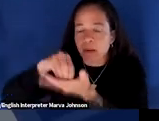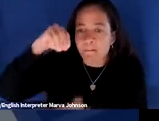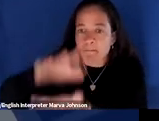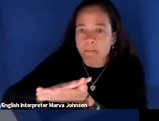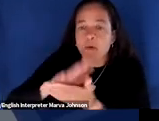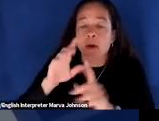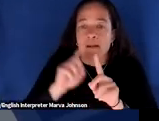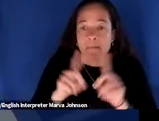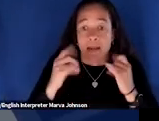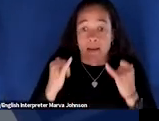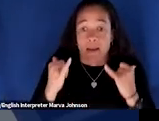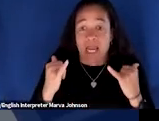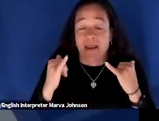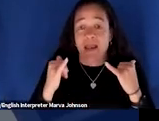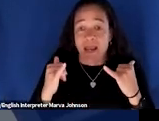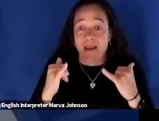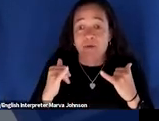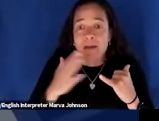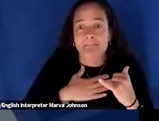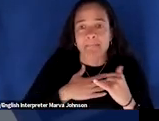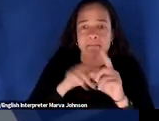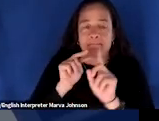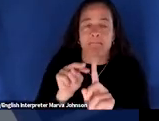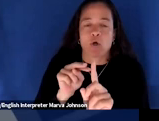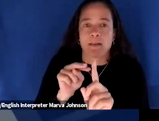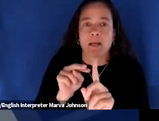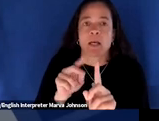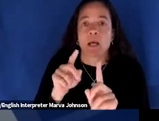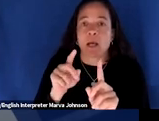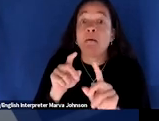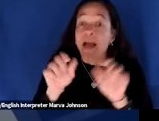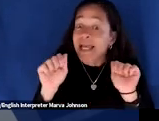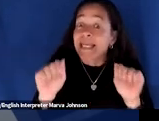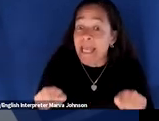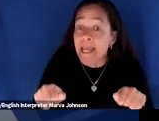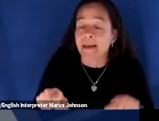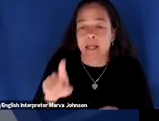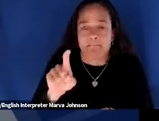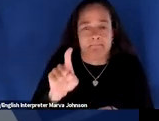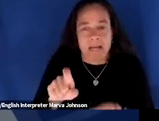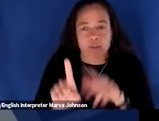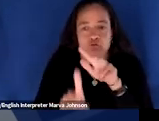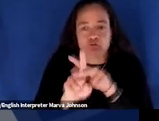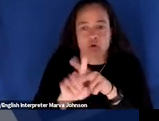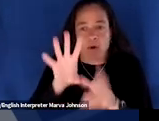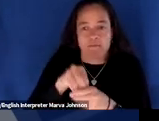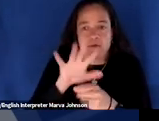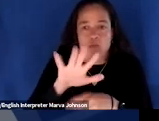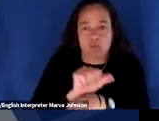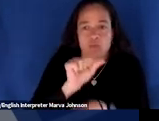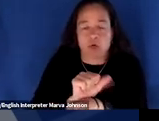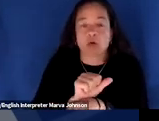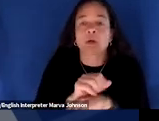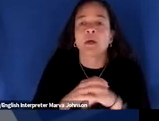this stage um my position is that it can and must show up in your work what gets attention